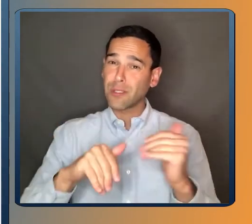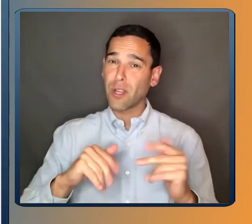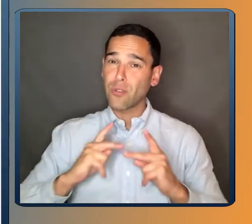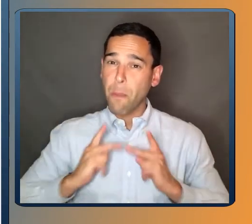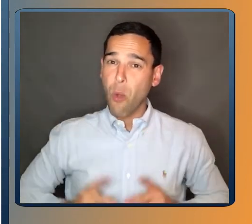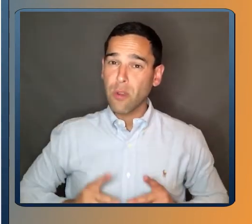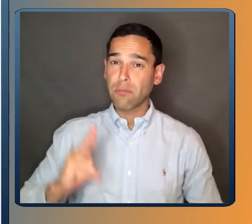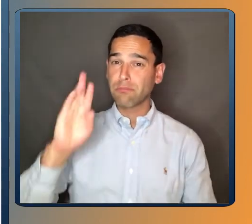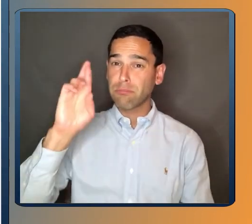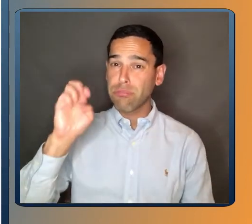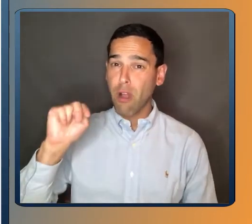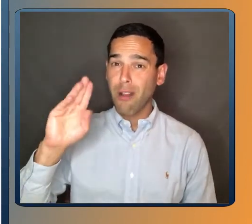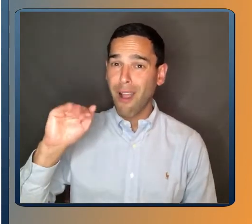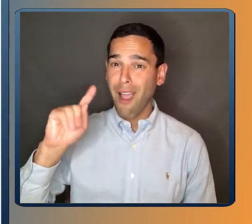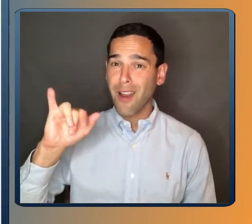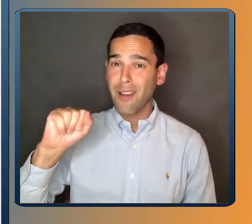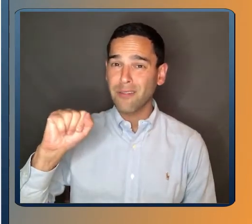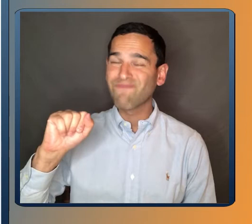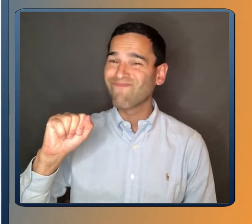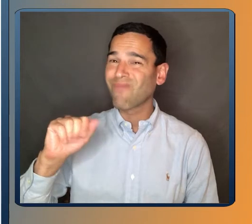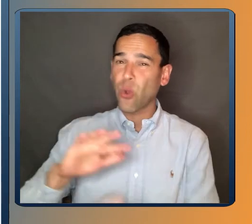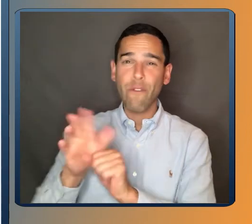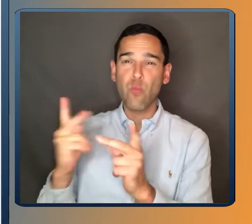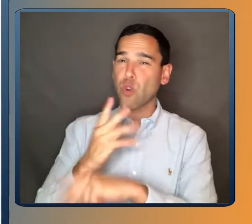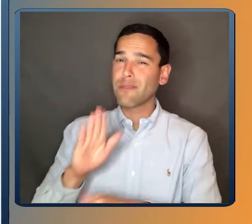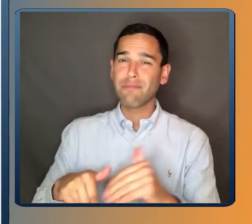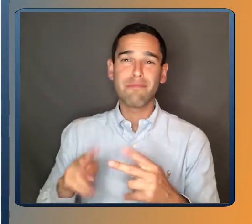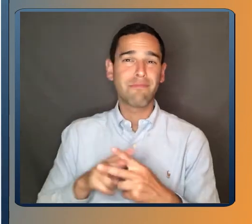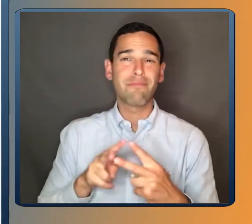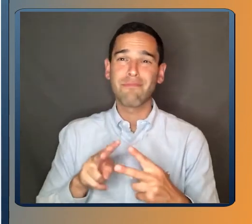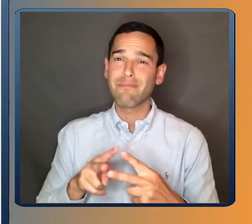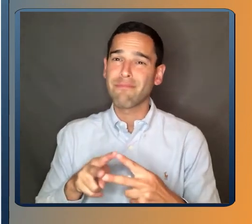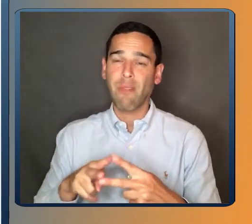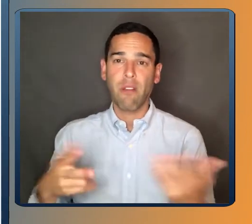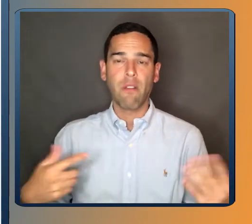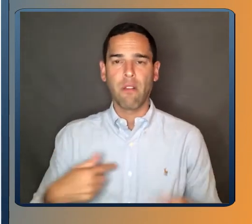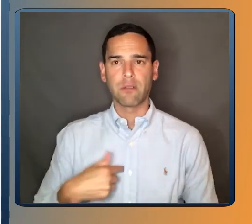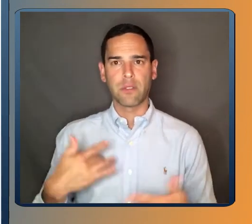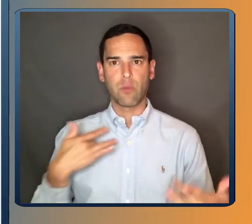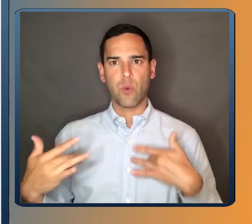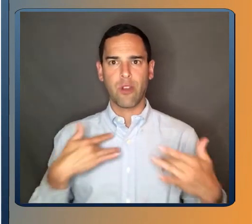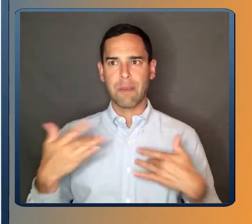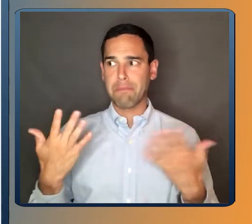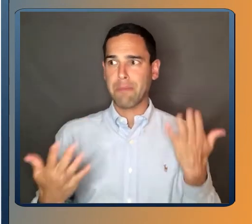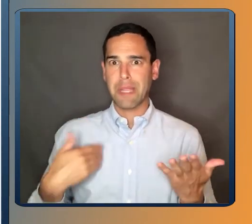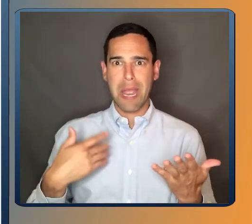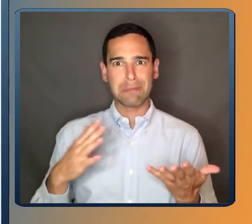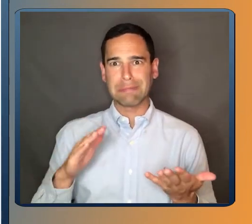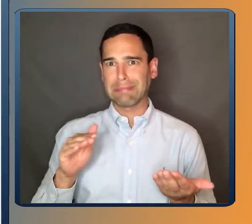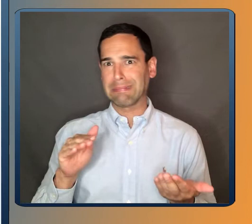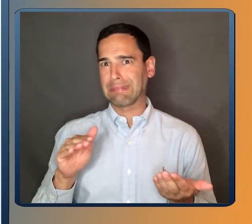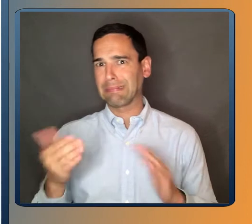worse than having pneumonia and bronchitis. And so I was worried that I would not